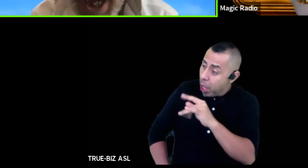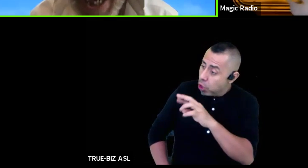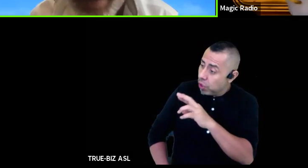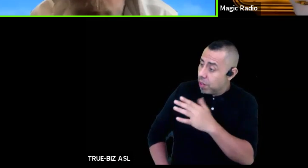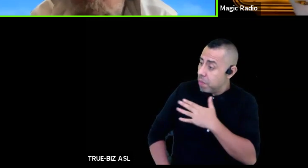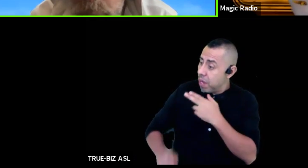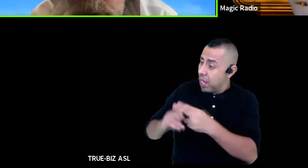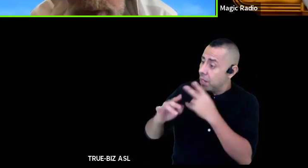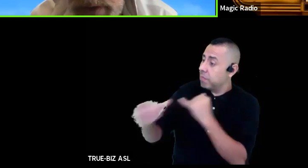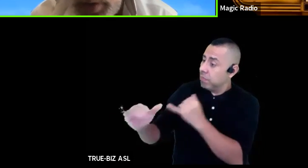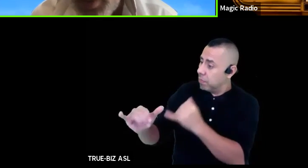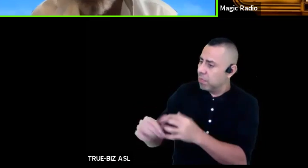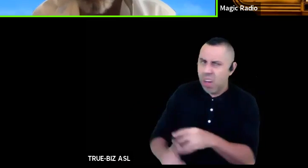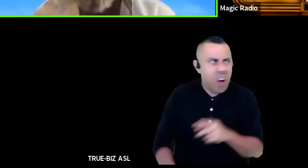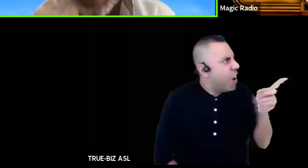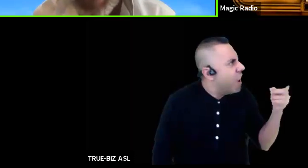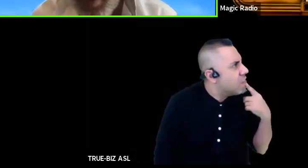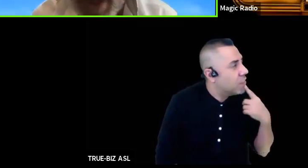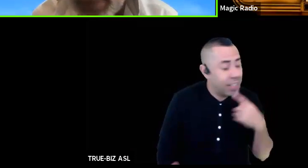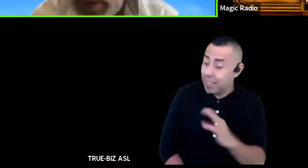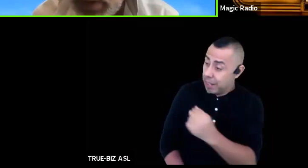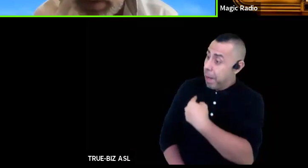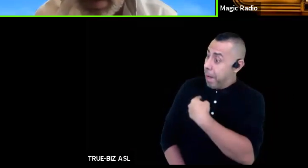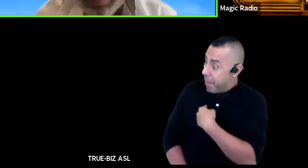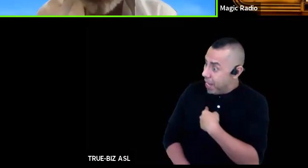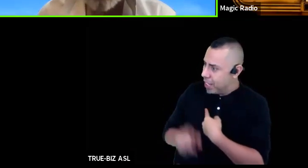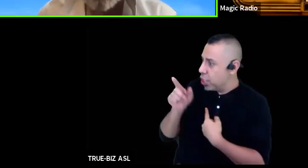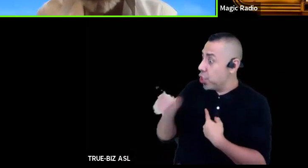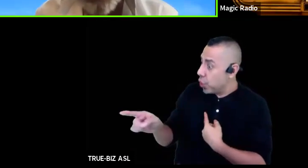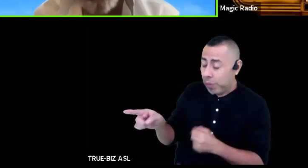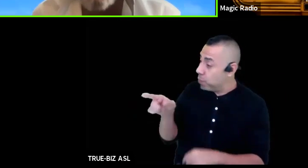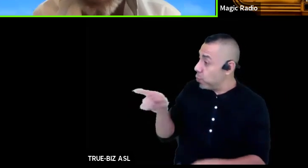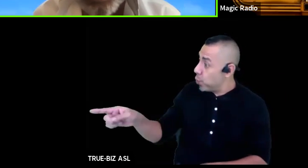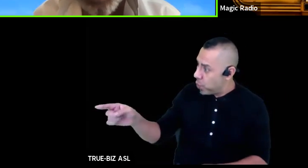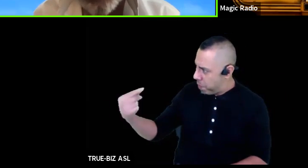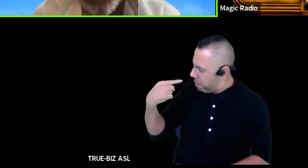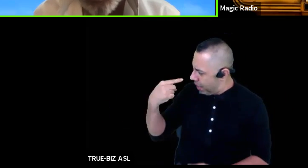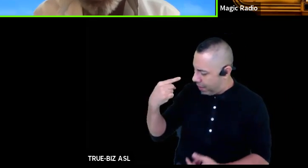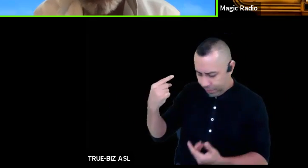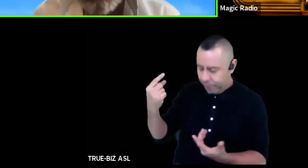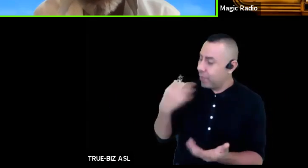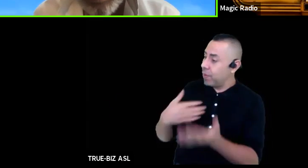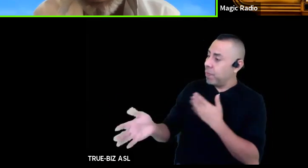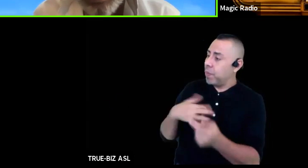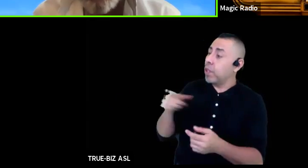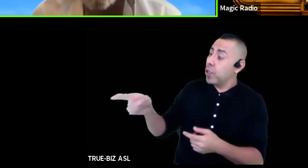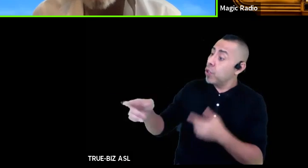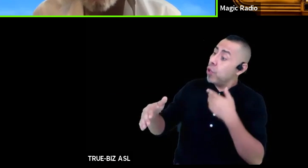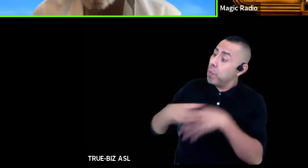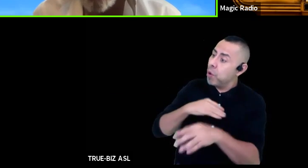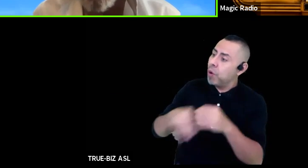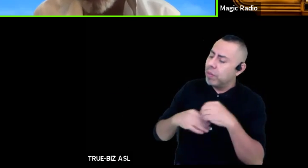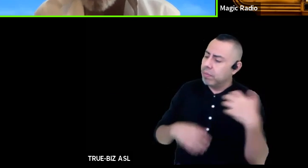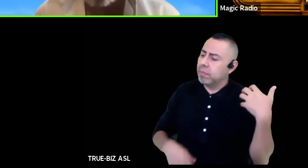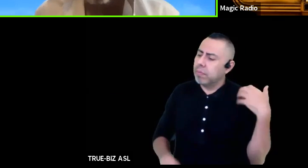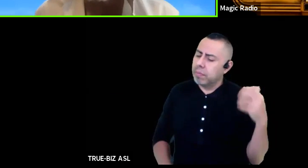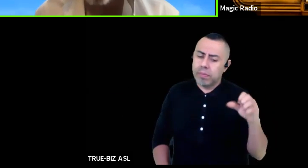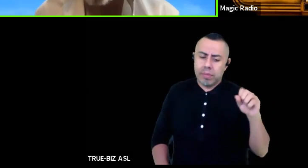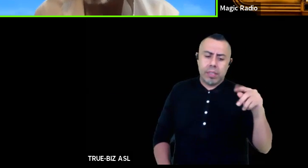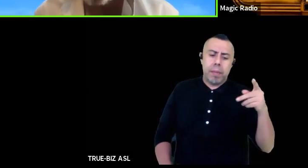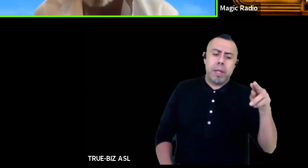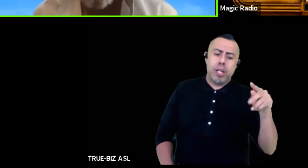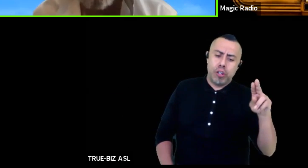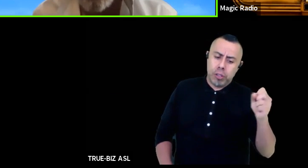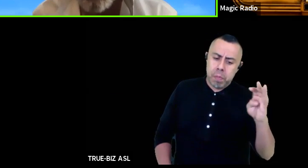because I'm you or you're me whatever you were born in St. Petersburg in 1900 and soon